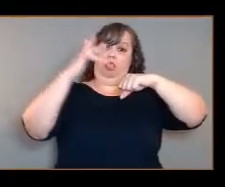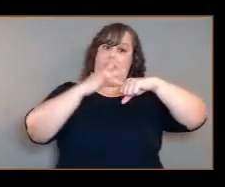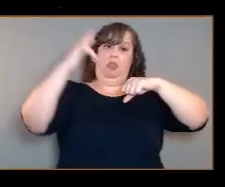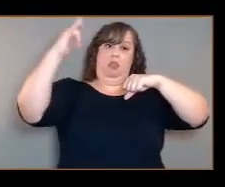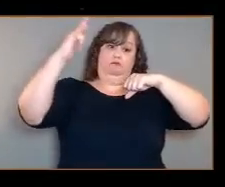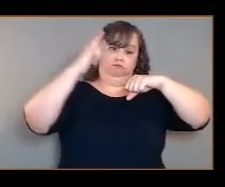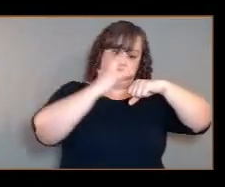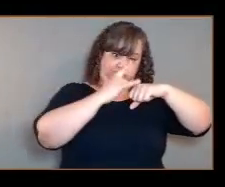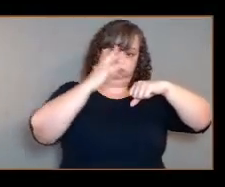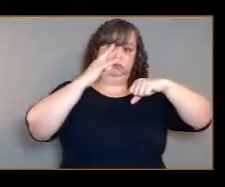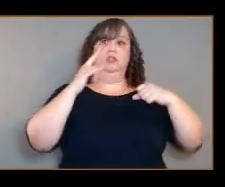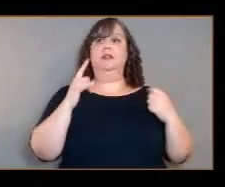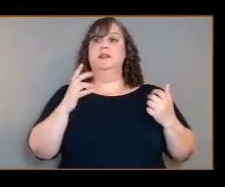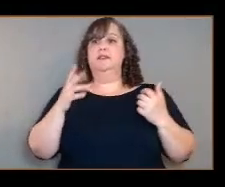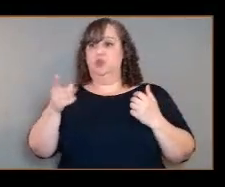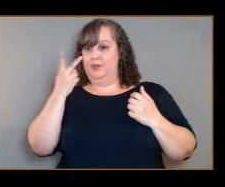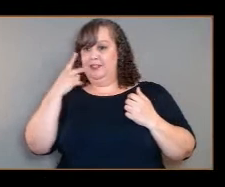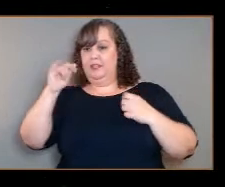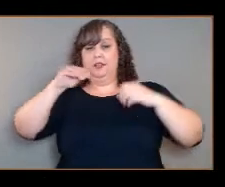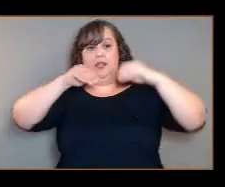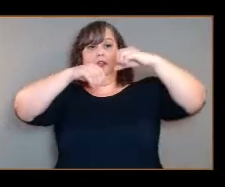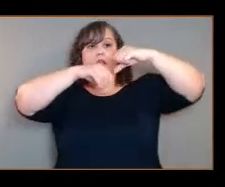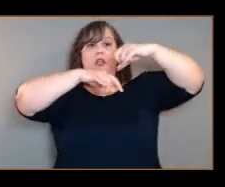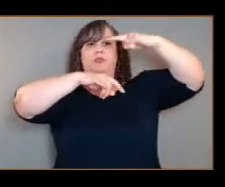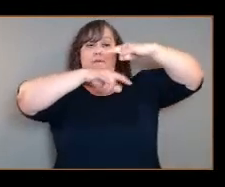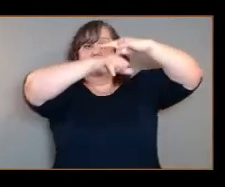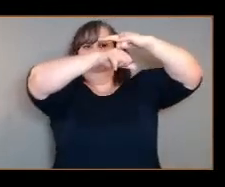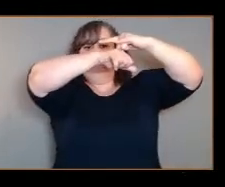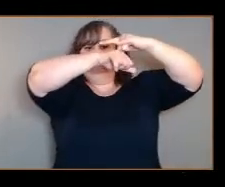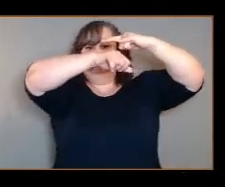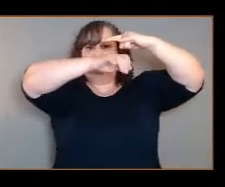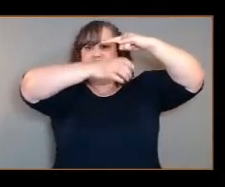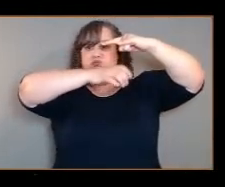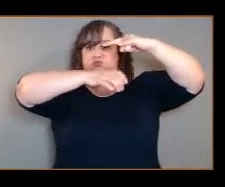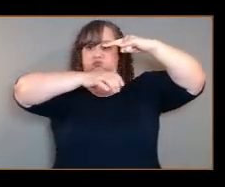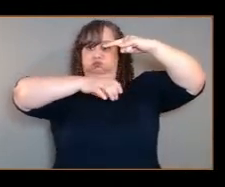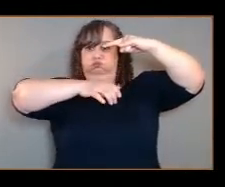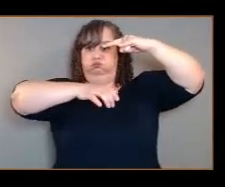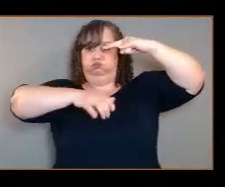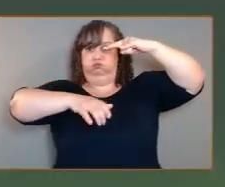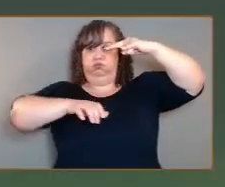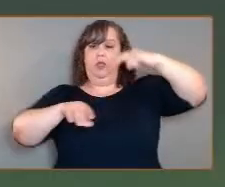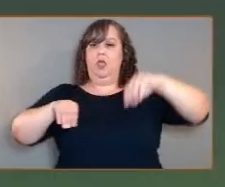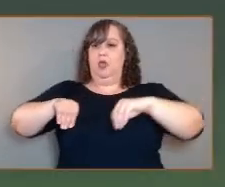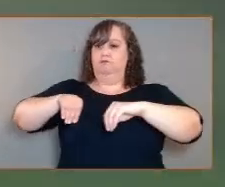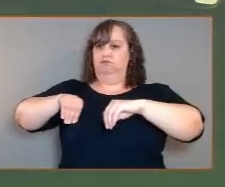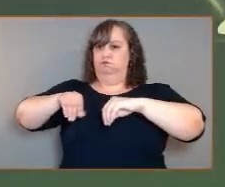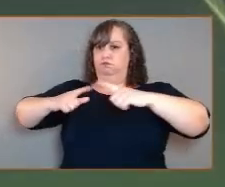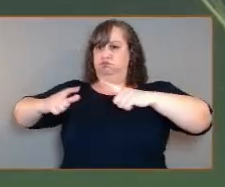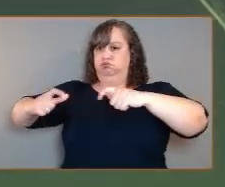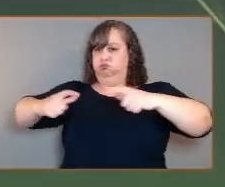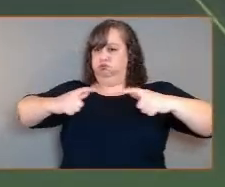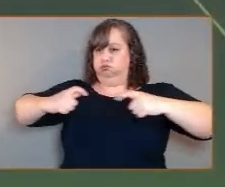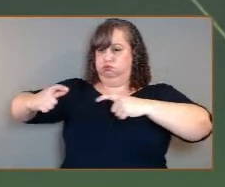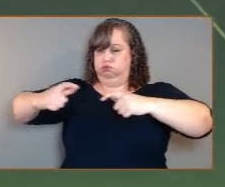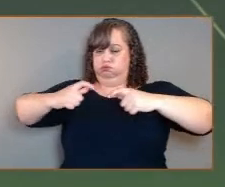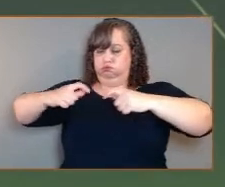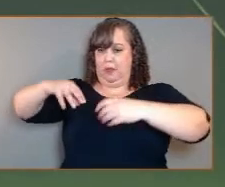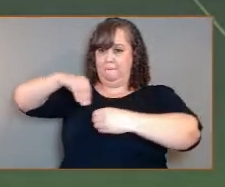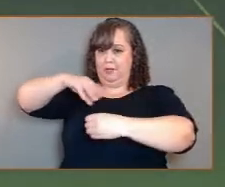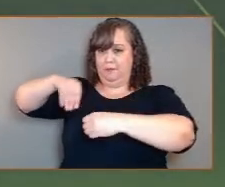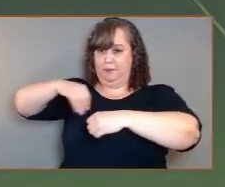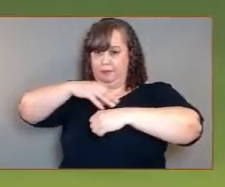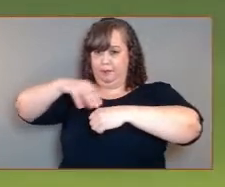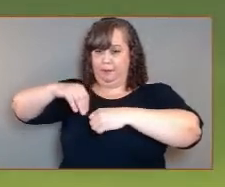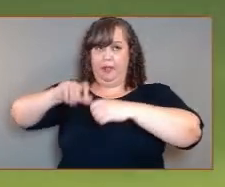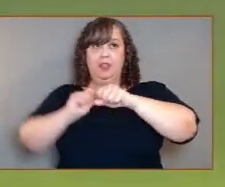released from our mother spacecraft developed by Lockheed Martin – we'll get all those data back through our mother ship back to Earth. But if we survive